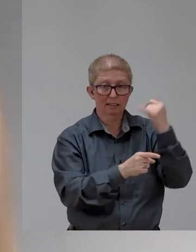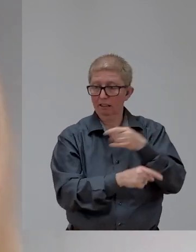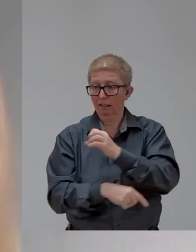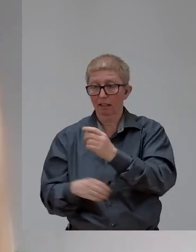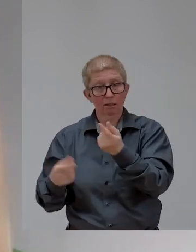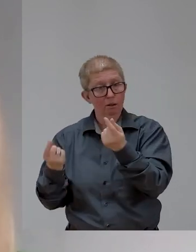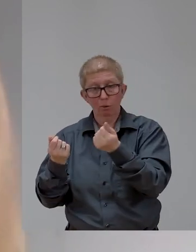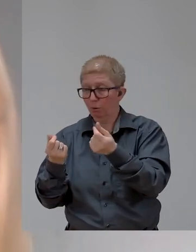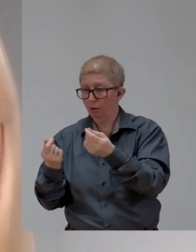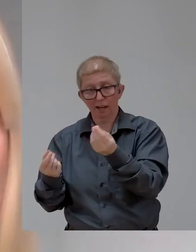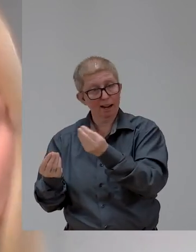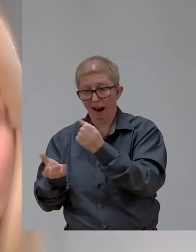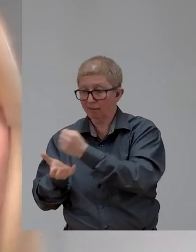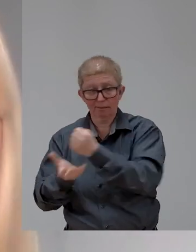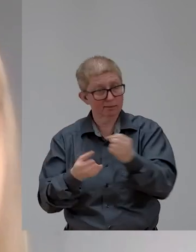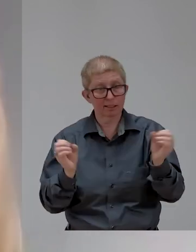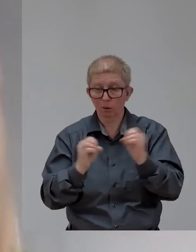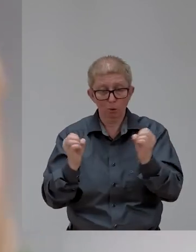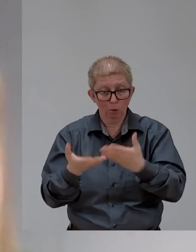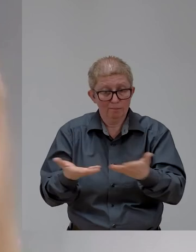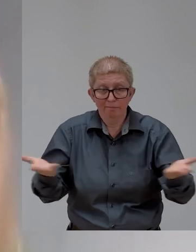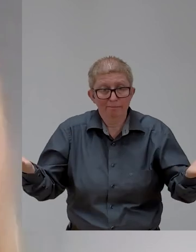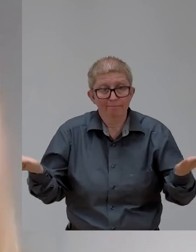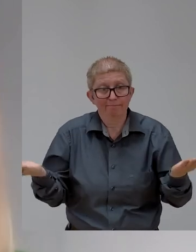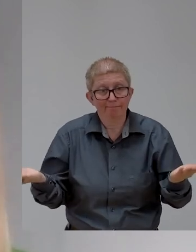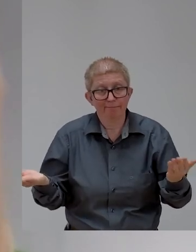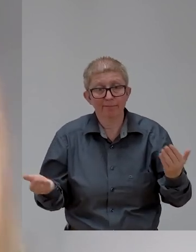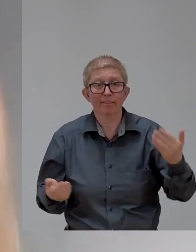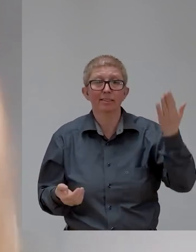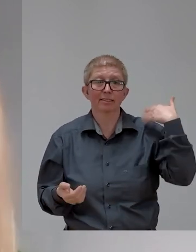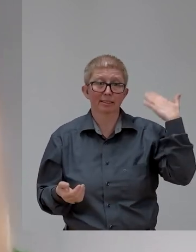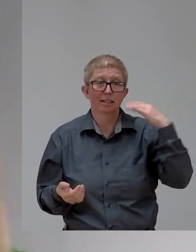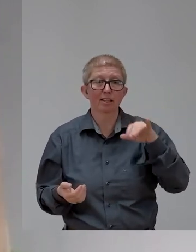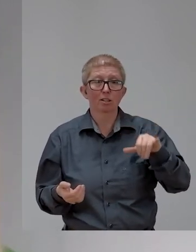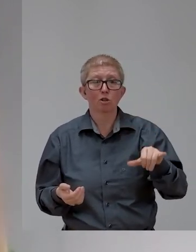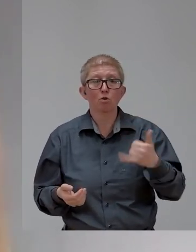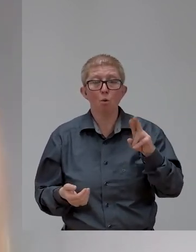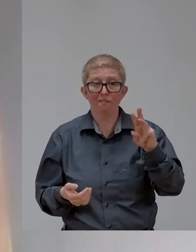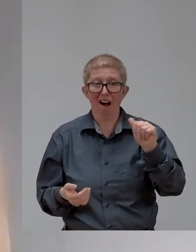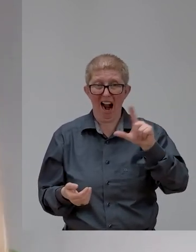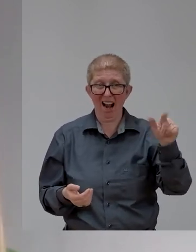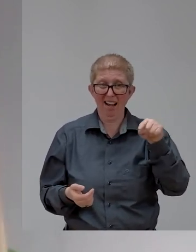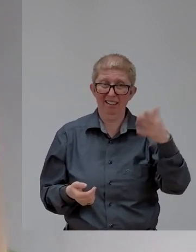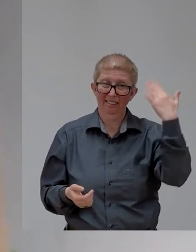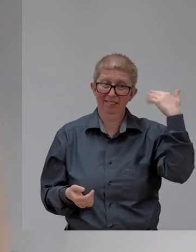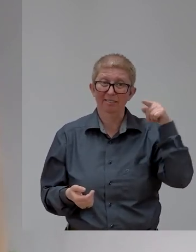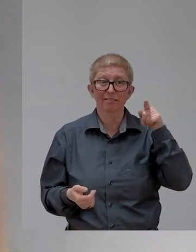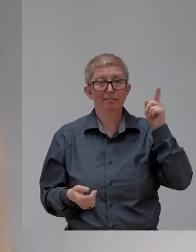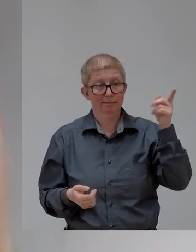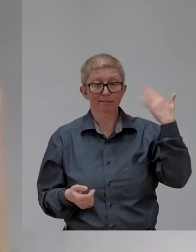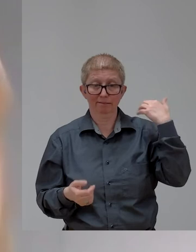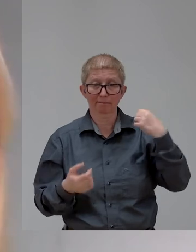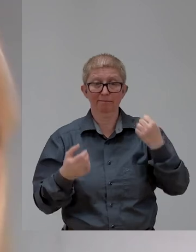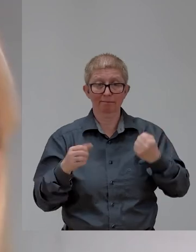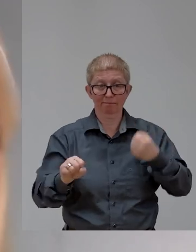brilliant just to hear because when Yuval had his accident, he was a single person with an idea and wrote a letter. And so my piece to